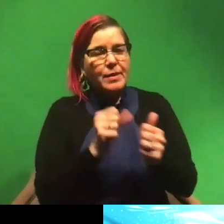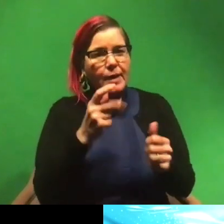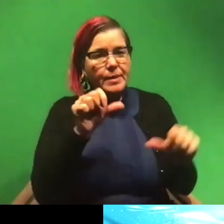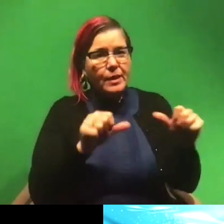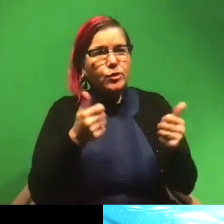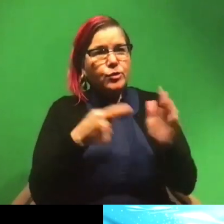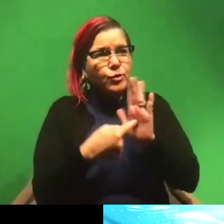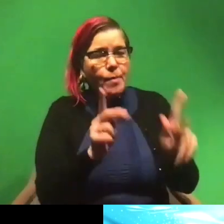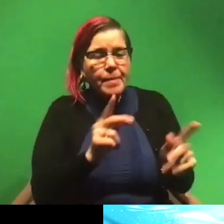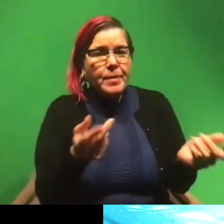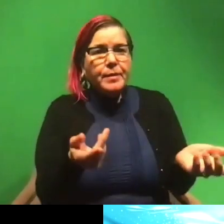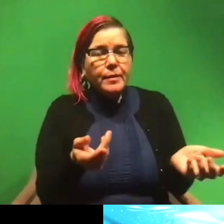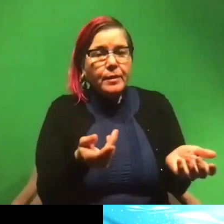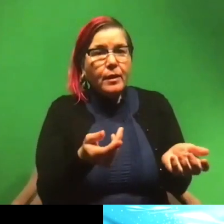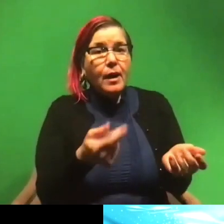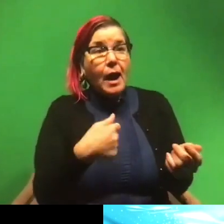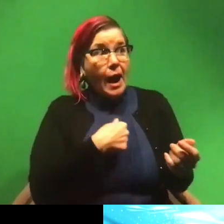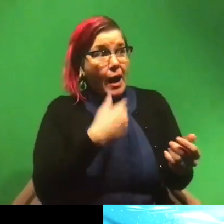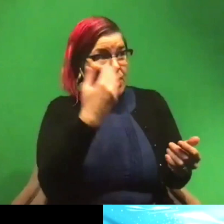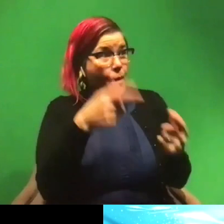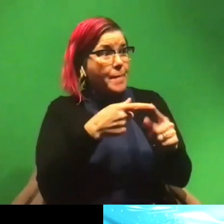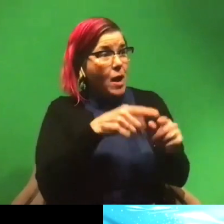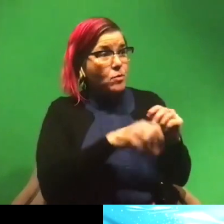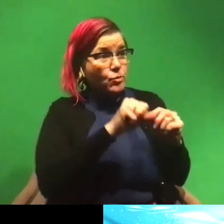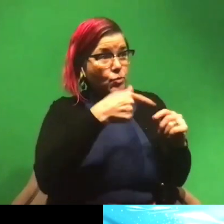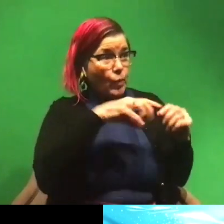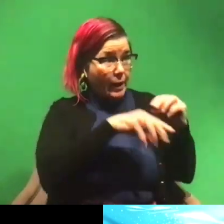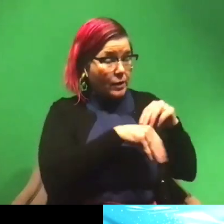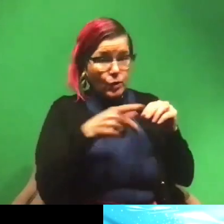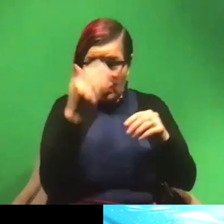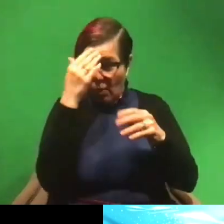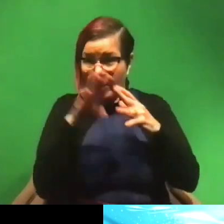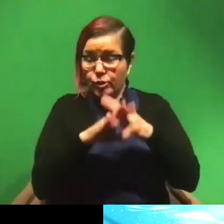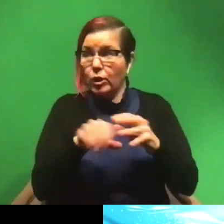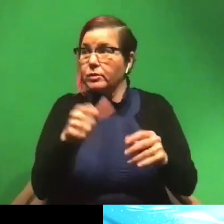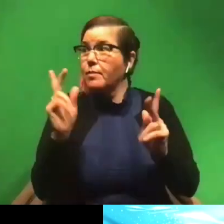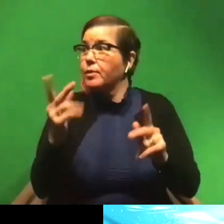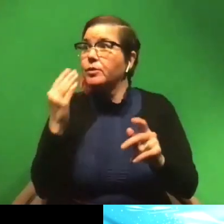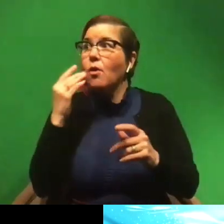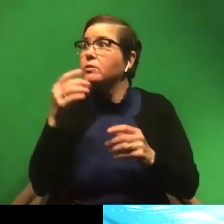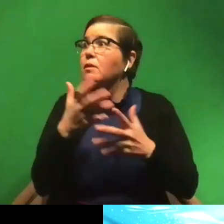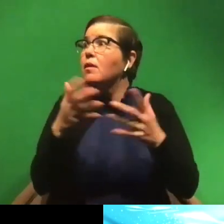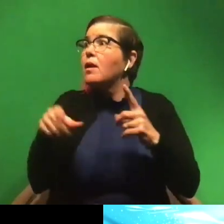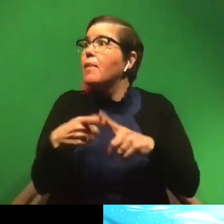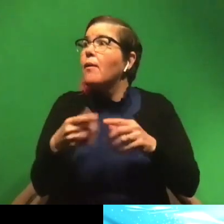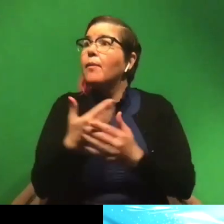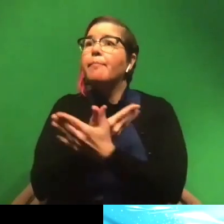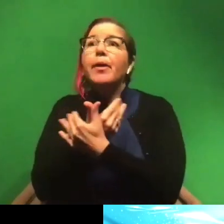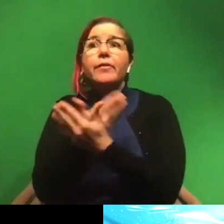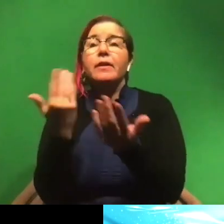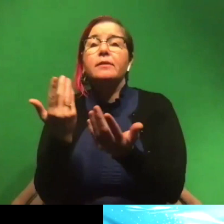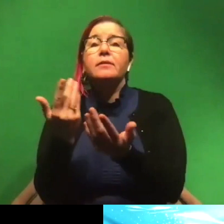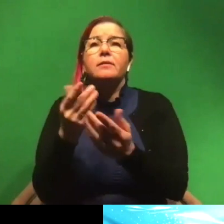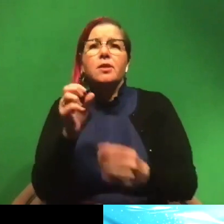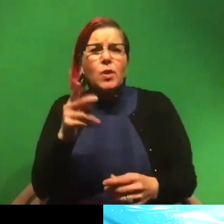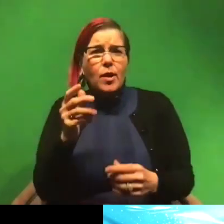to show people that like, I might know about squid and you know about sharks and then somebody else knows a lot about like butterflies and it's